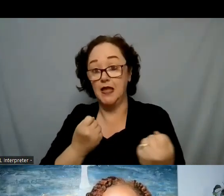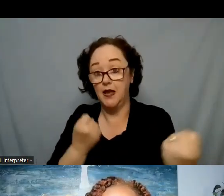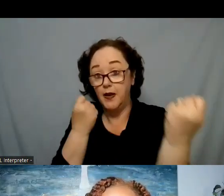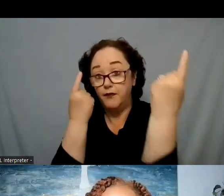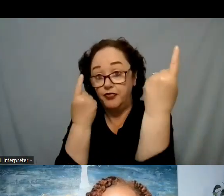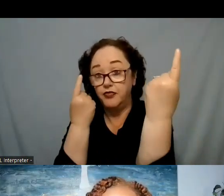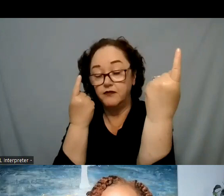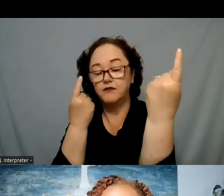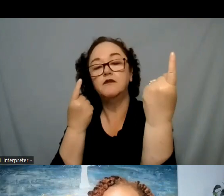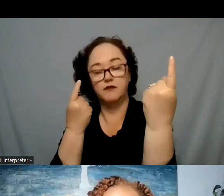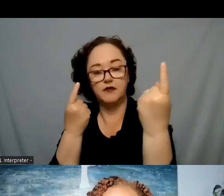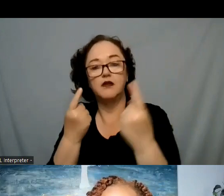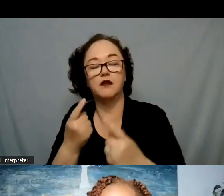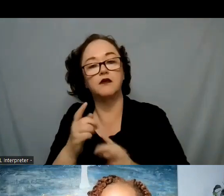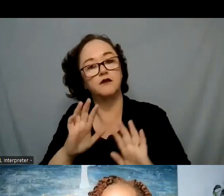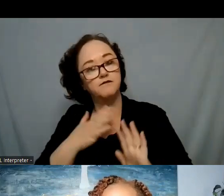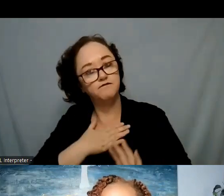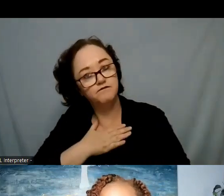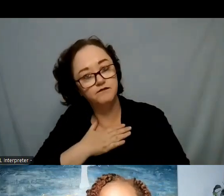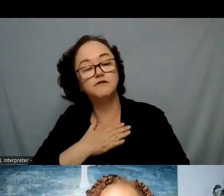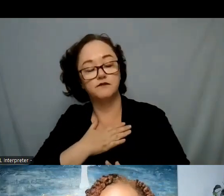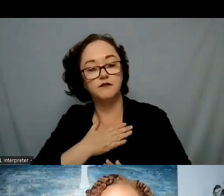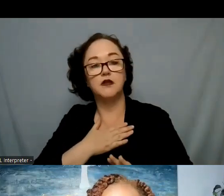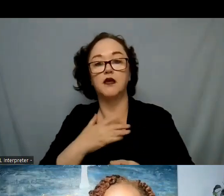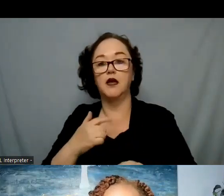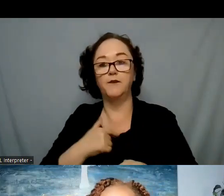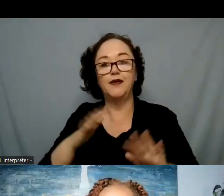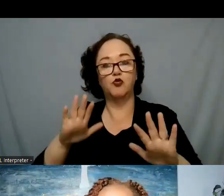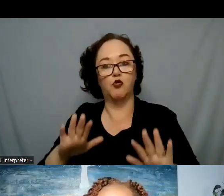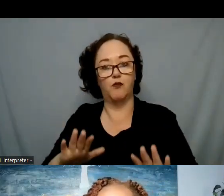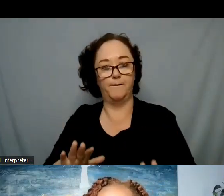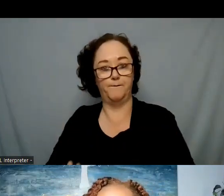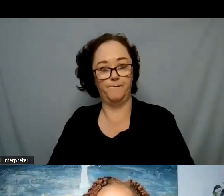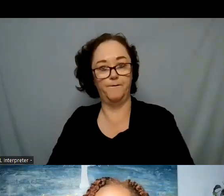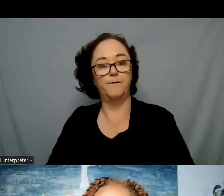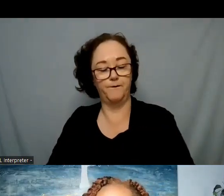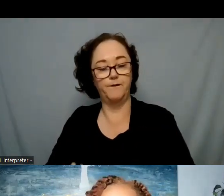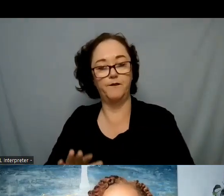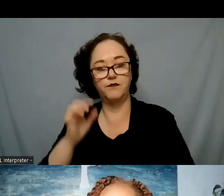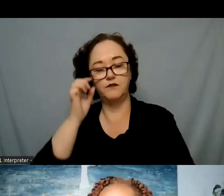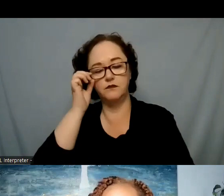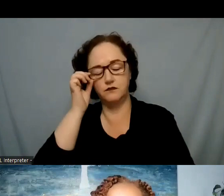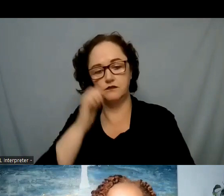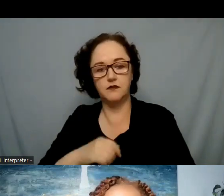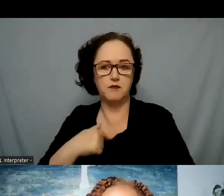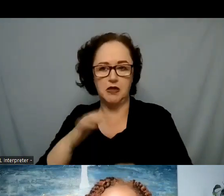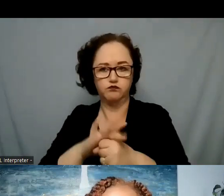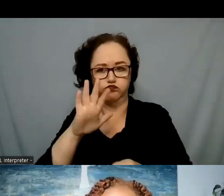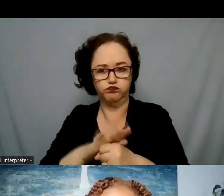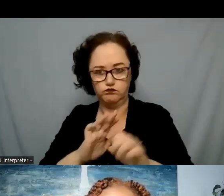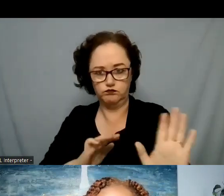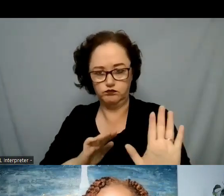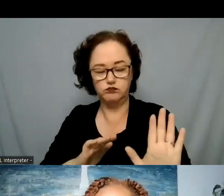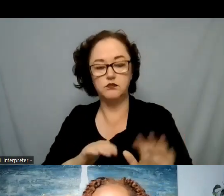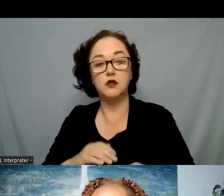stays calm that I'm not reactive so that if somebody comes to me in